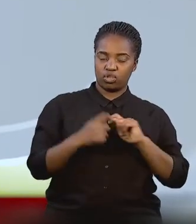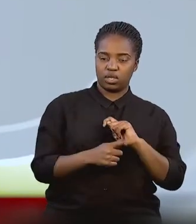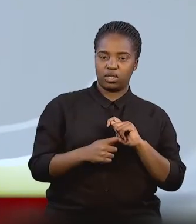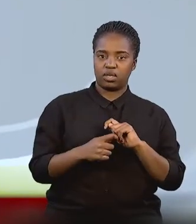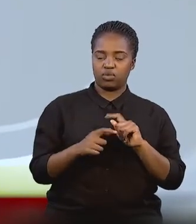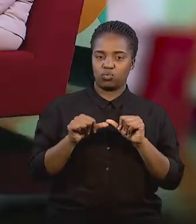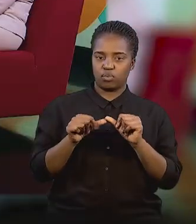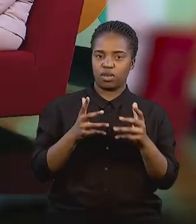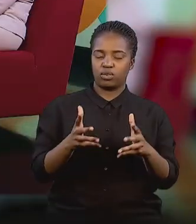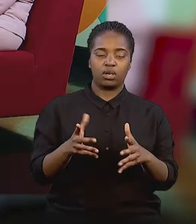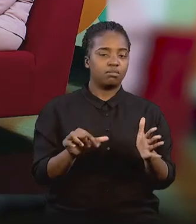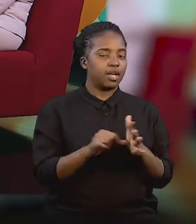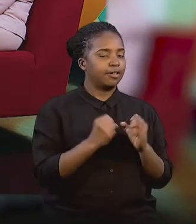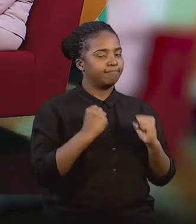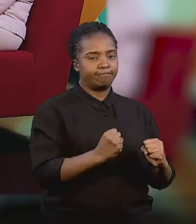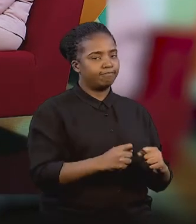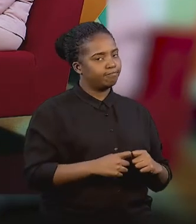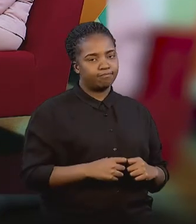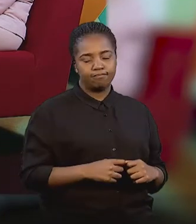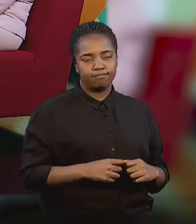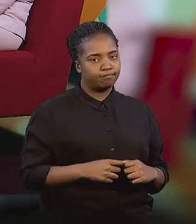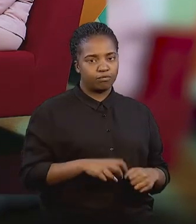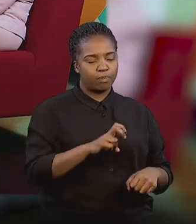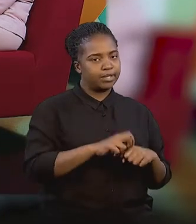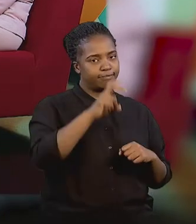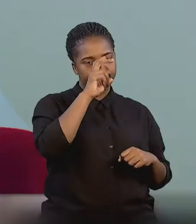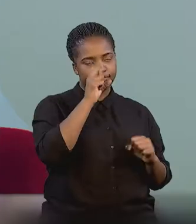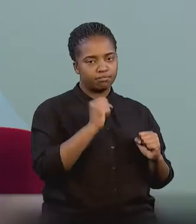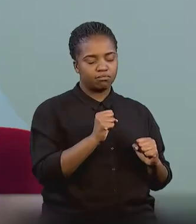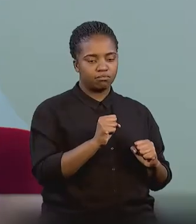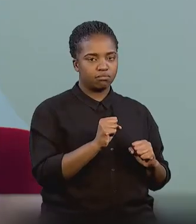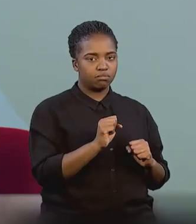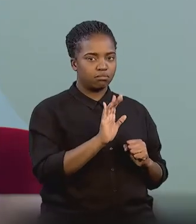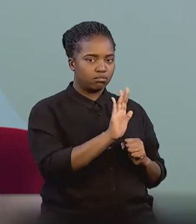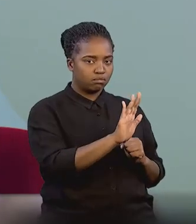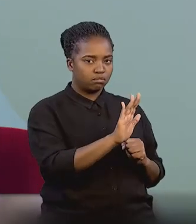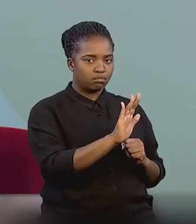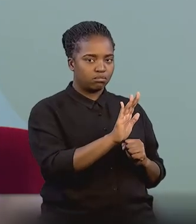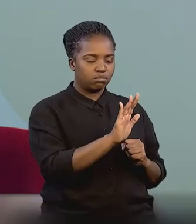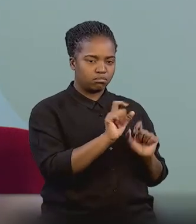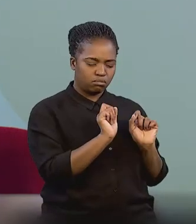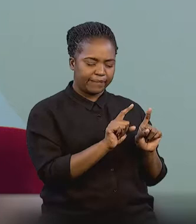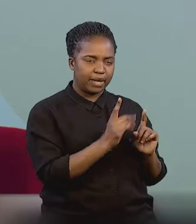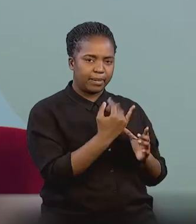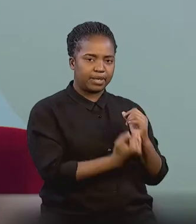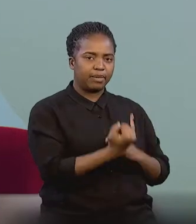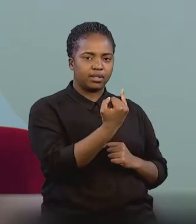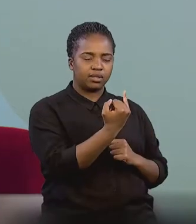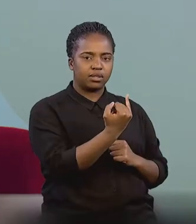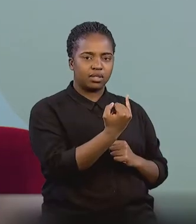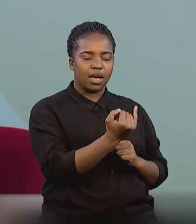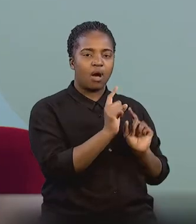this whole situation? You have to be tough. You have to allow him to live by himself.